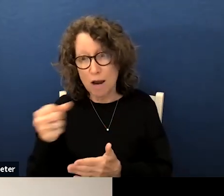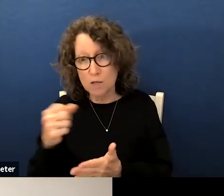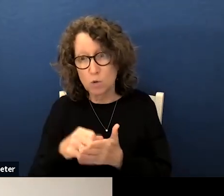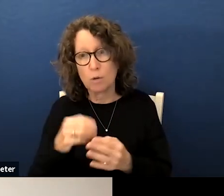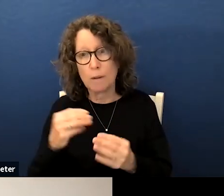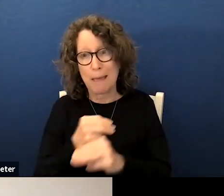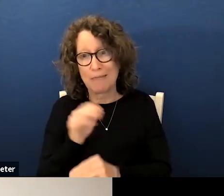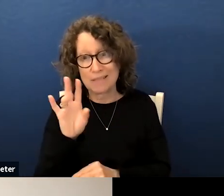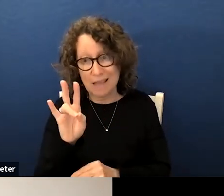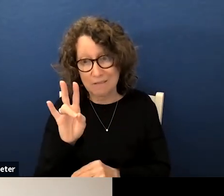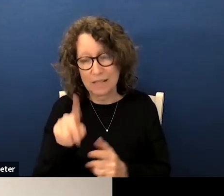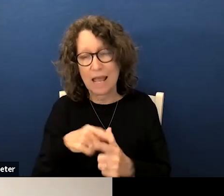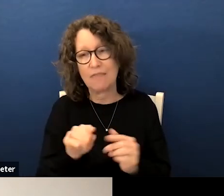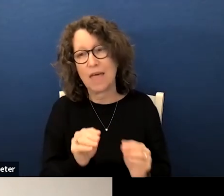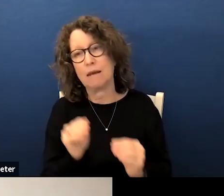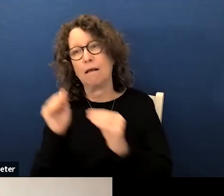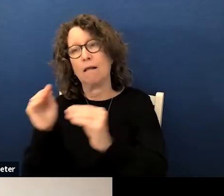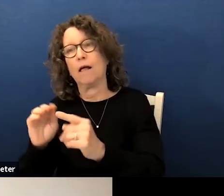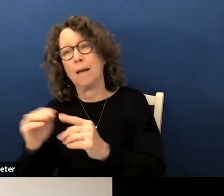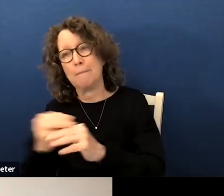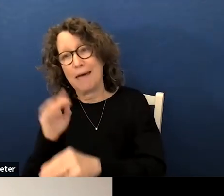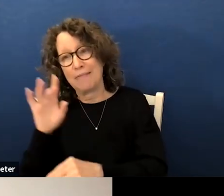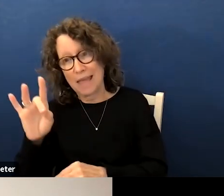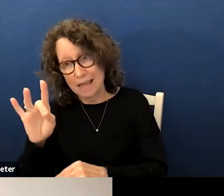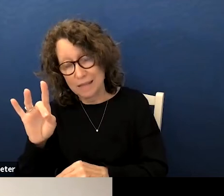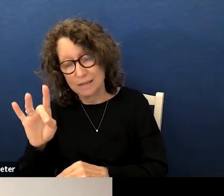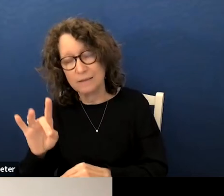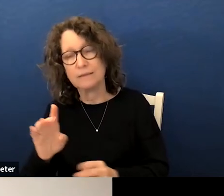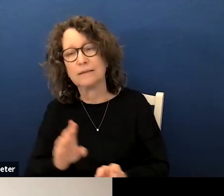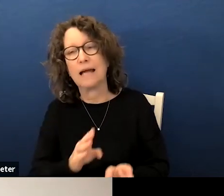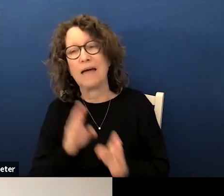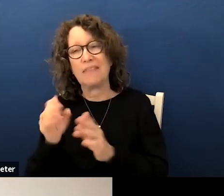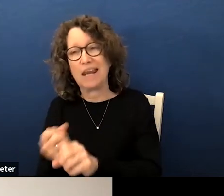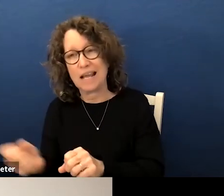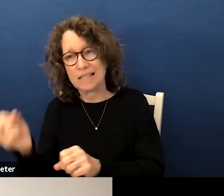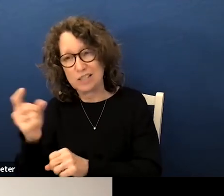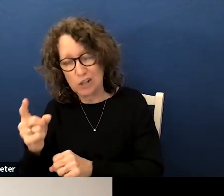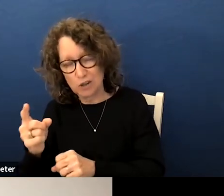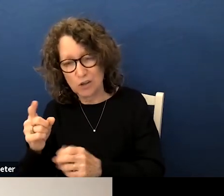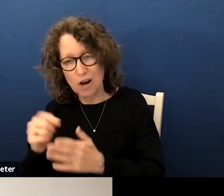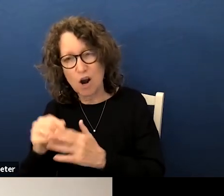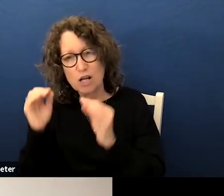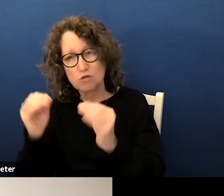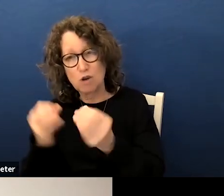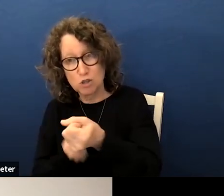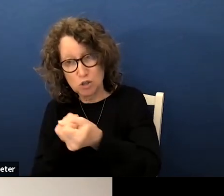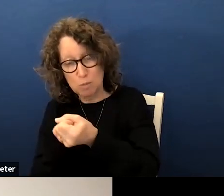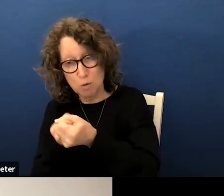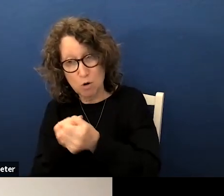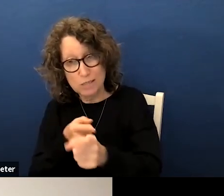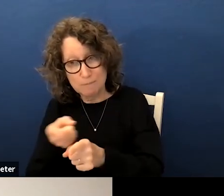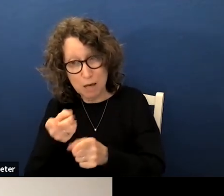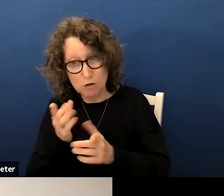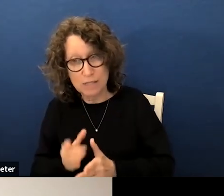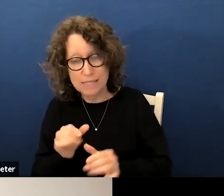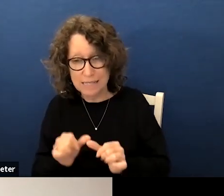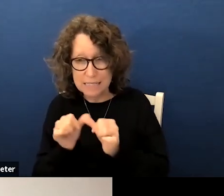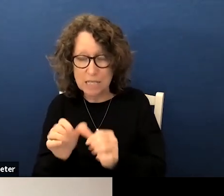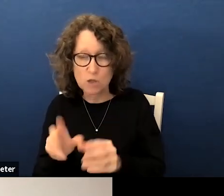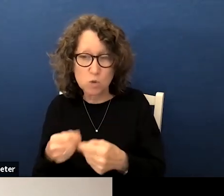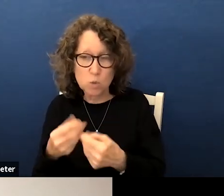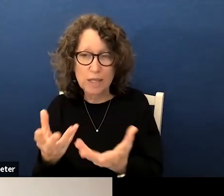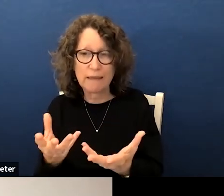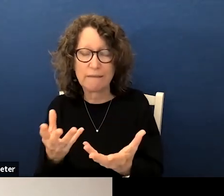seven and then move from there to math eight and math two and next year and that our instructional support so specialists continue to give